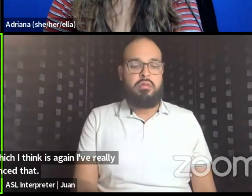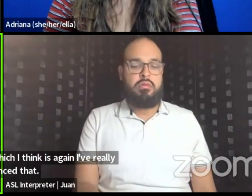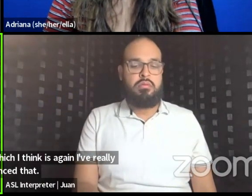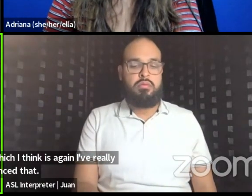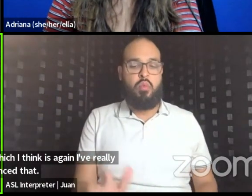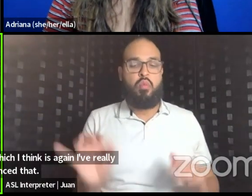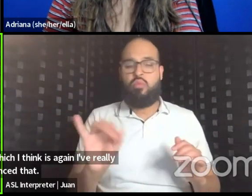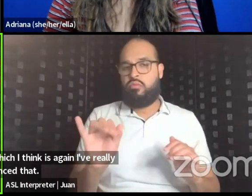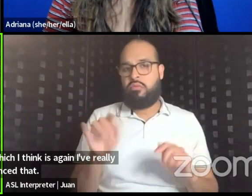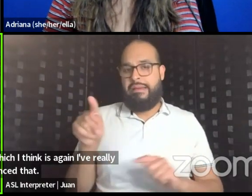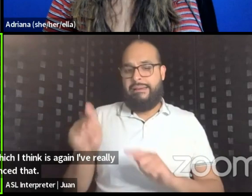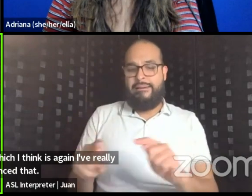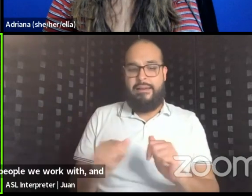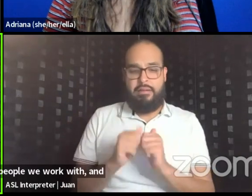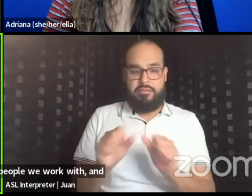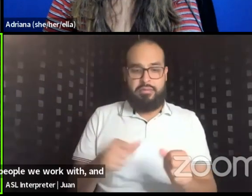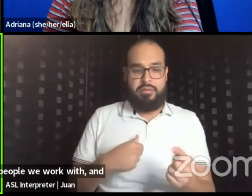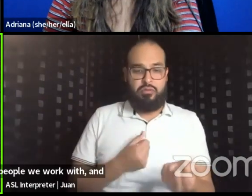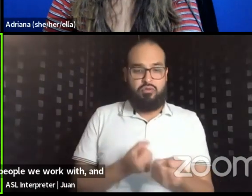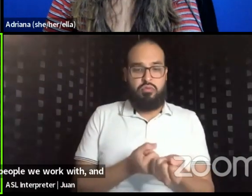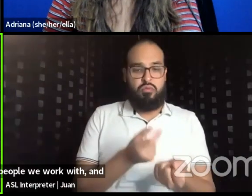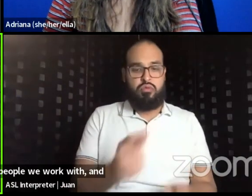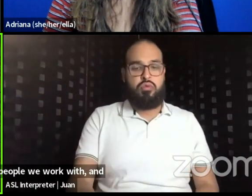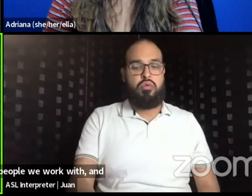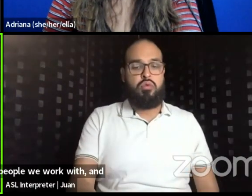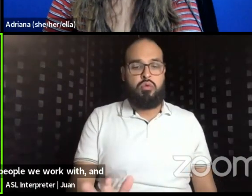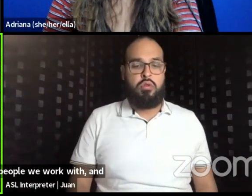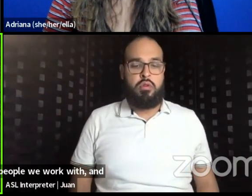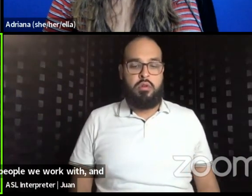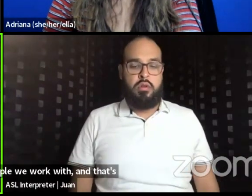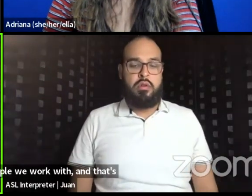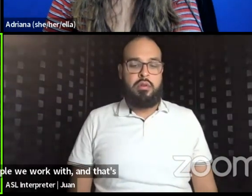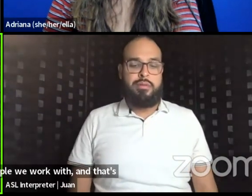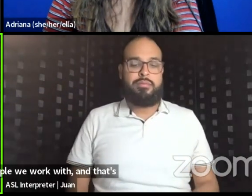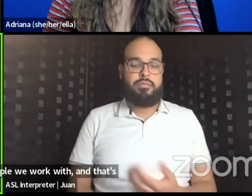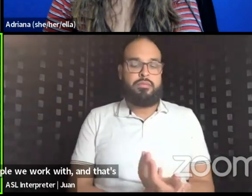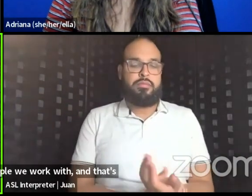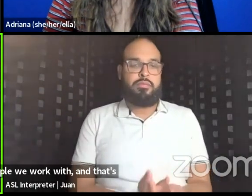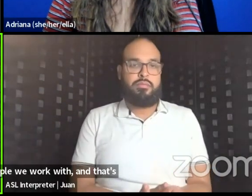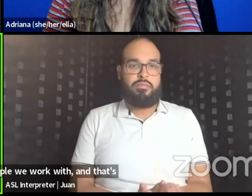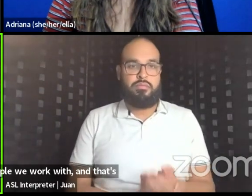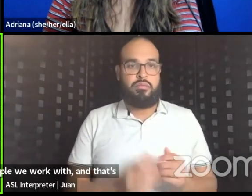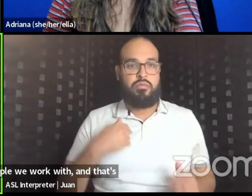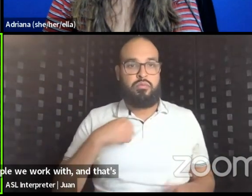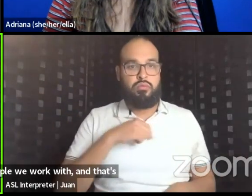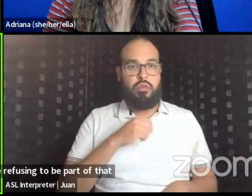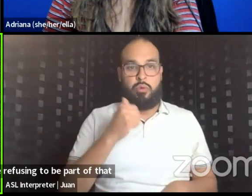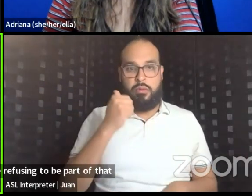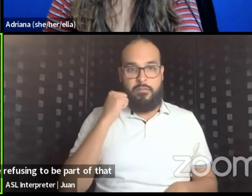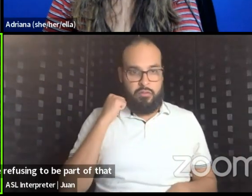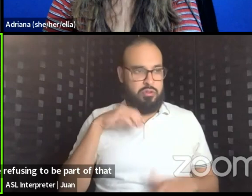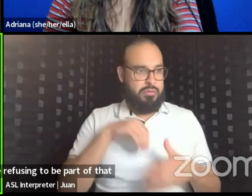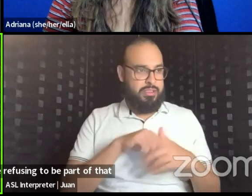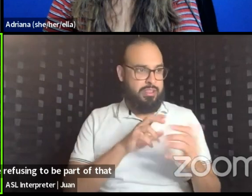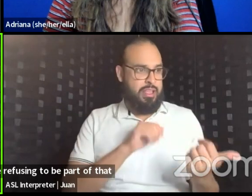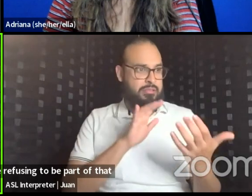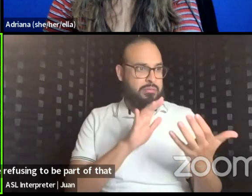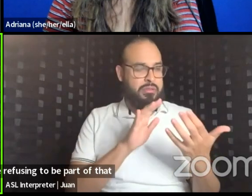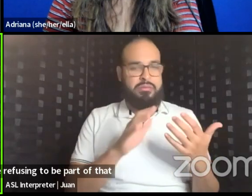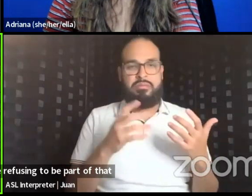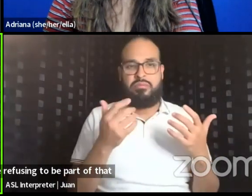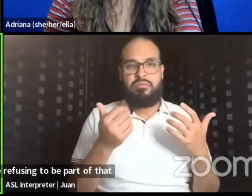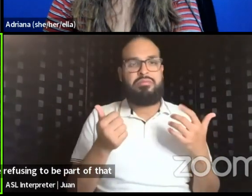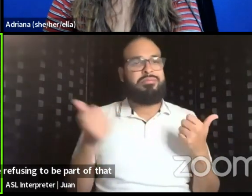that on to the people we work with and that's how we're disrupting. We're refusing to be part of that patriarchal white supremacist, perfectionist, professionalism,